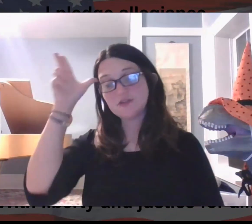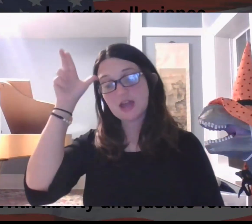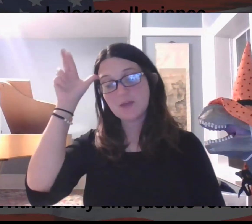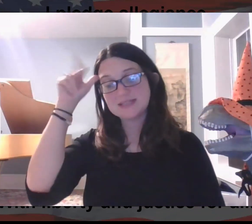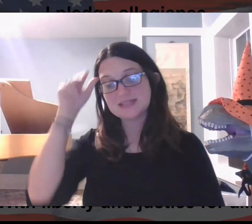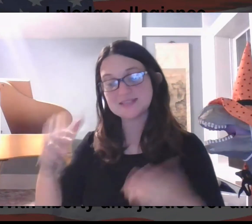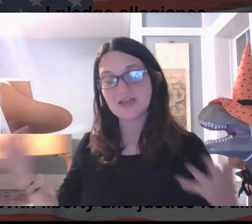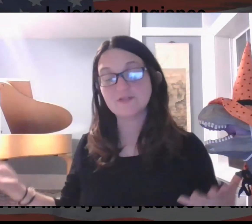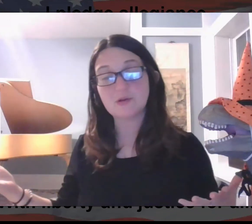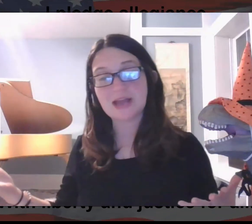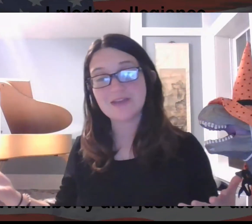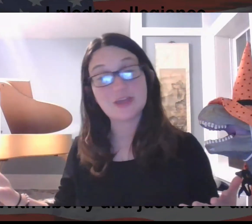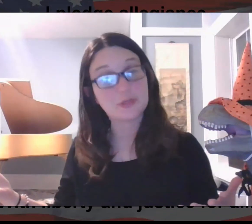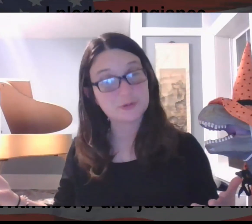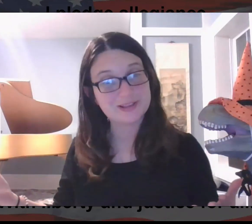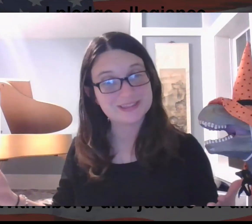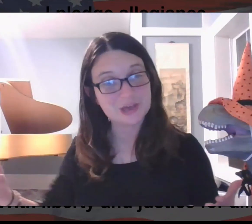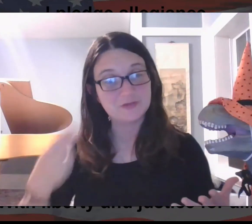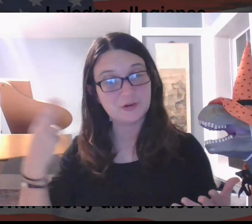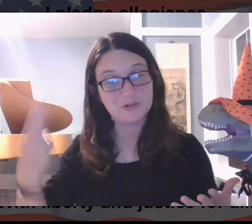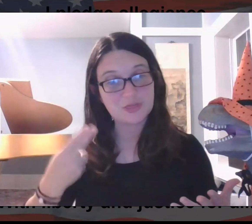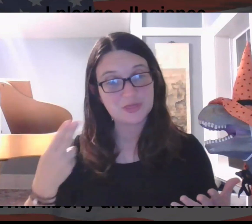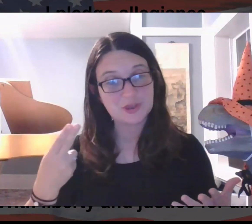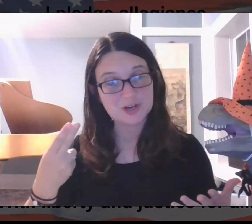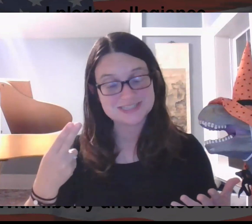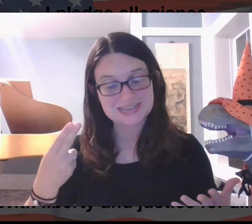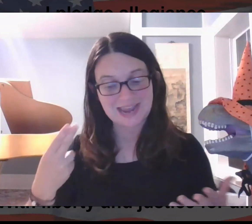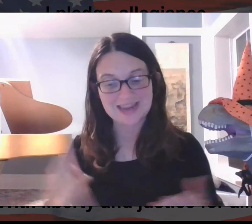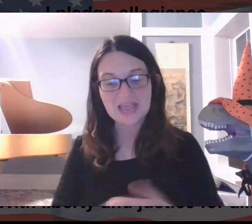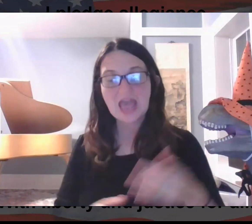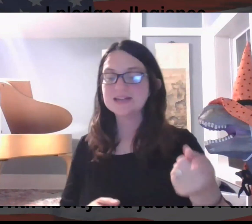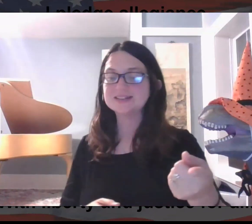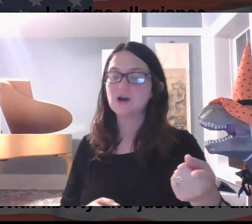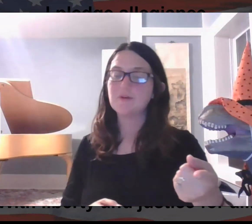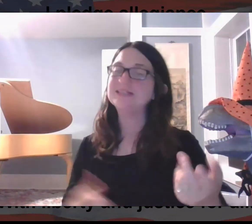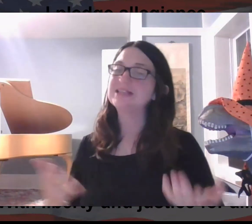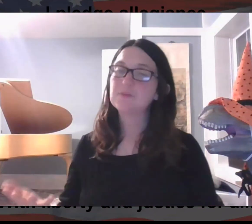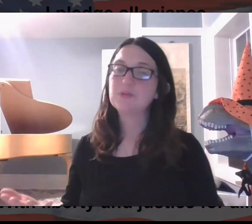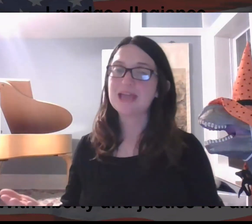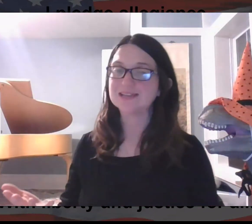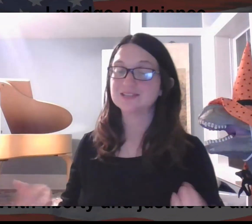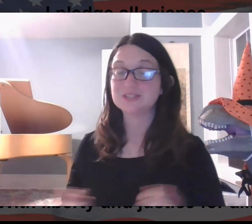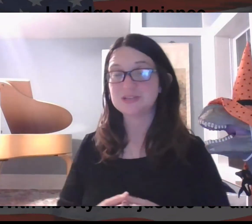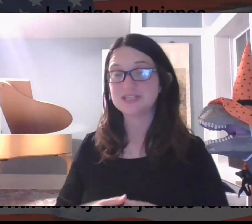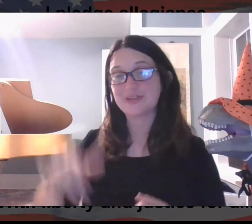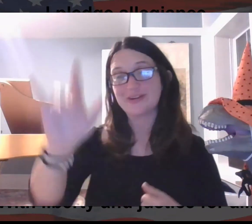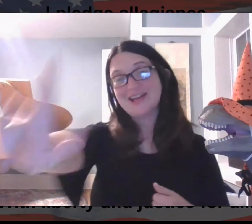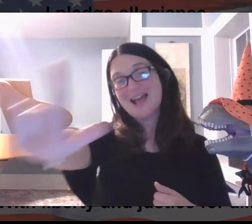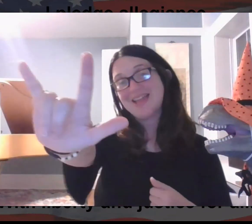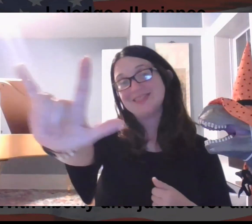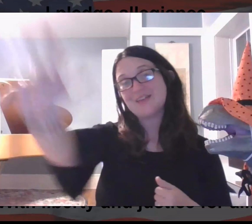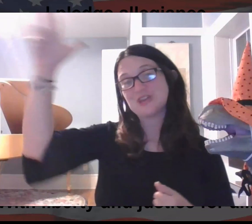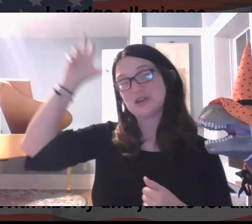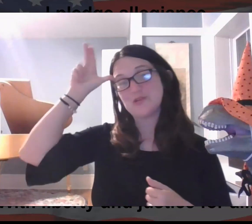That's all for now, Mustangs. Everyone have a thrilling, thoughtful Thursday. And as always, be excellent to each